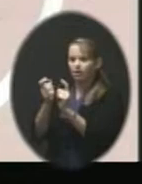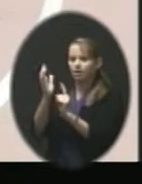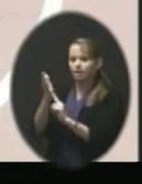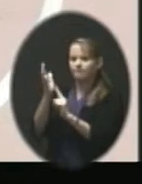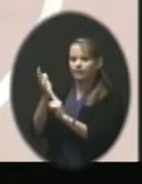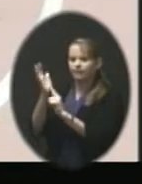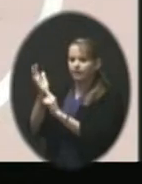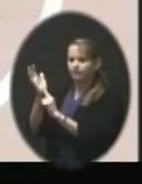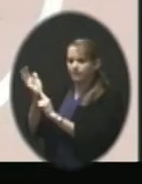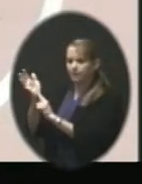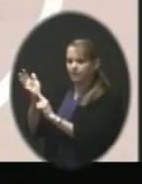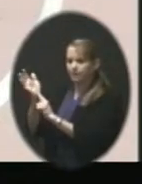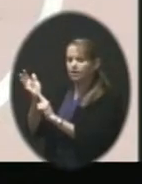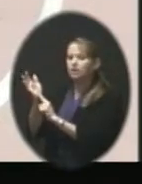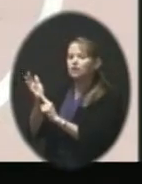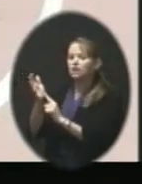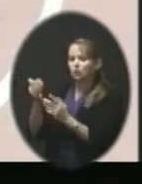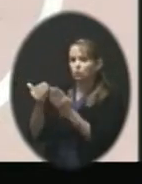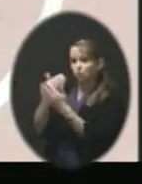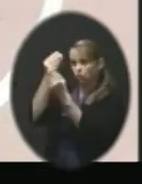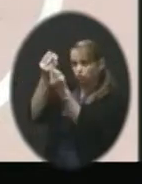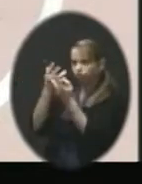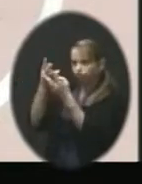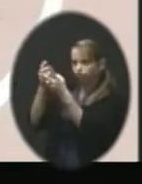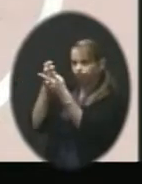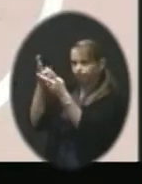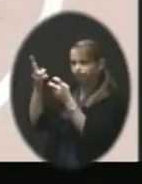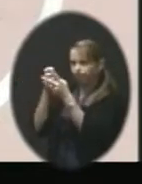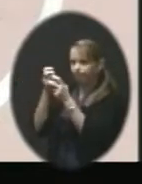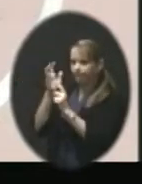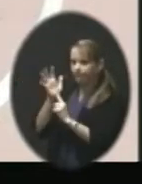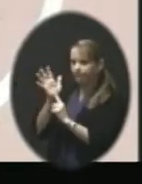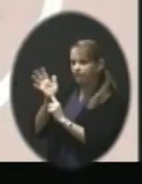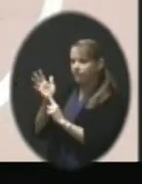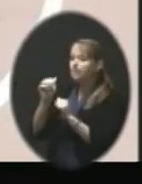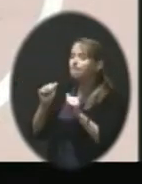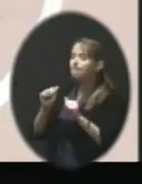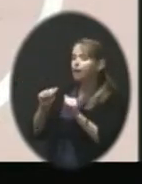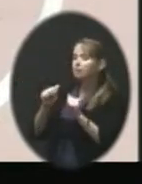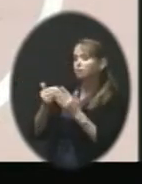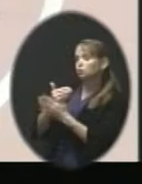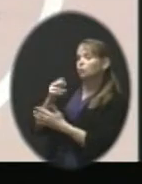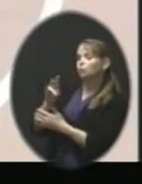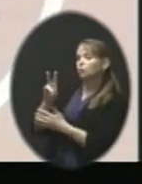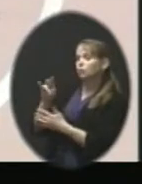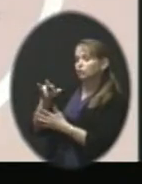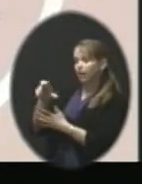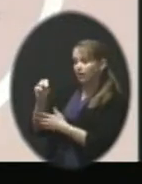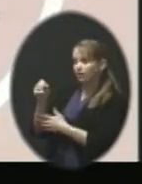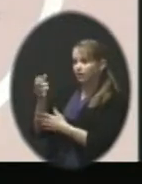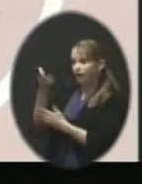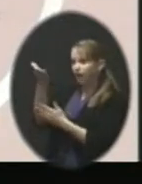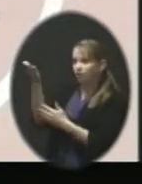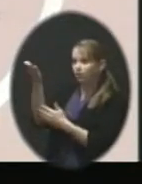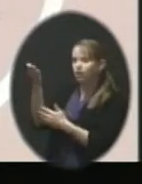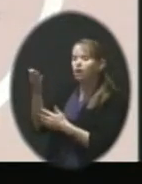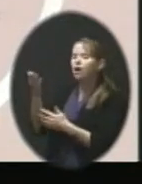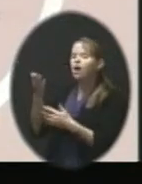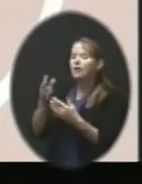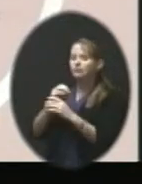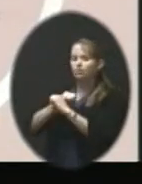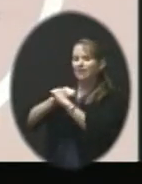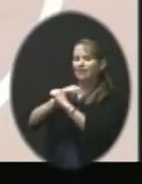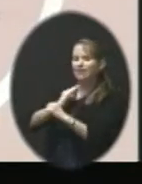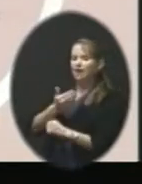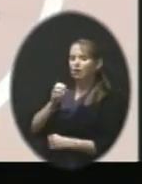new information from the web every five minutes of possible viruses that are out there. That's protecting all of our endpoint devices. It's